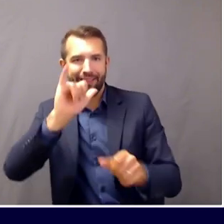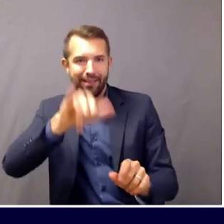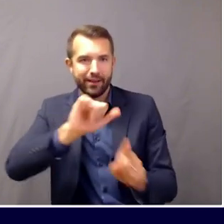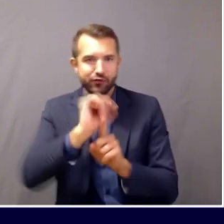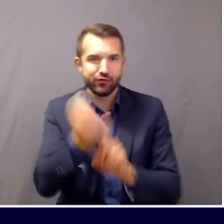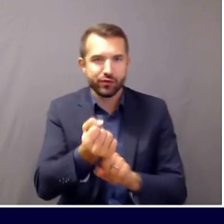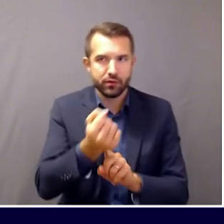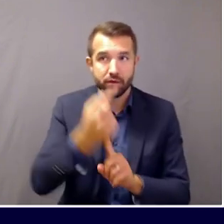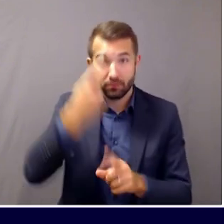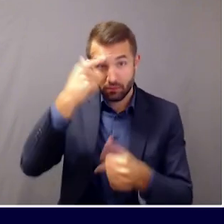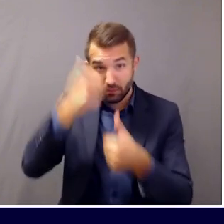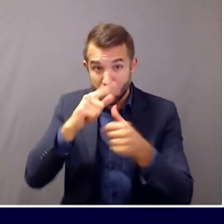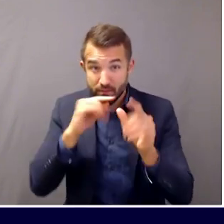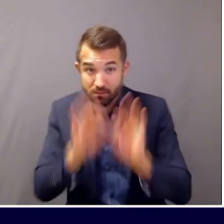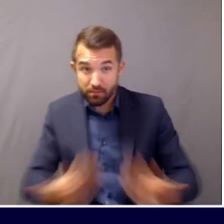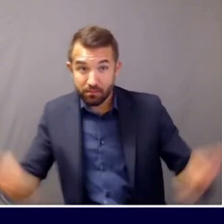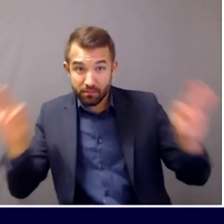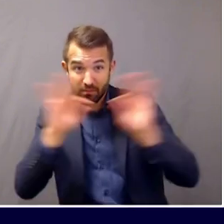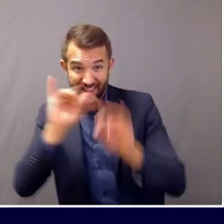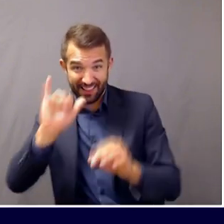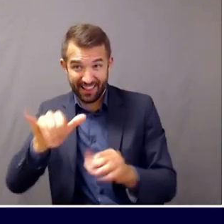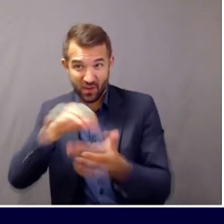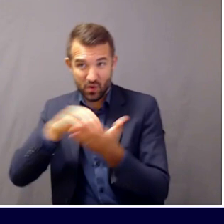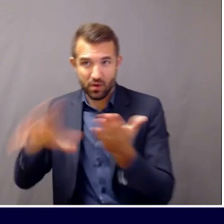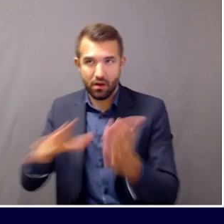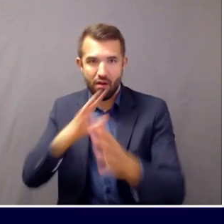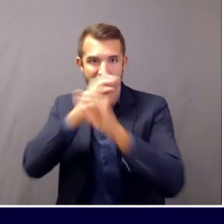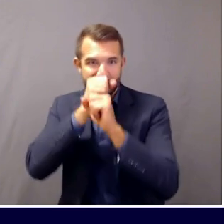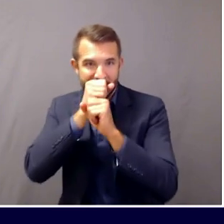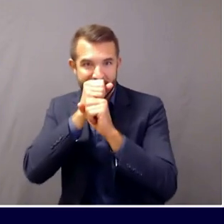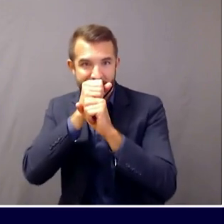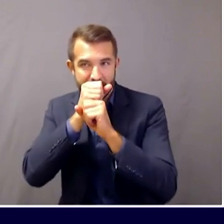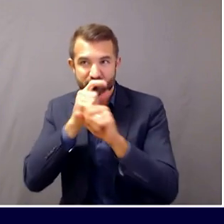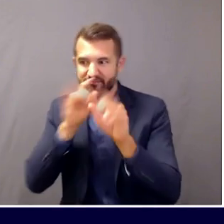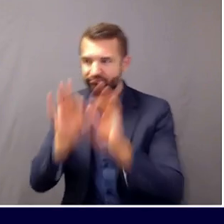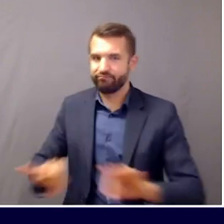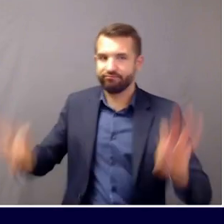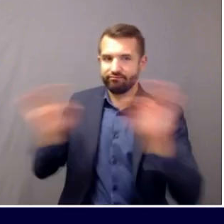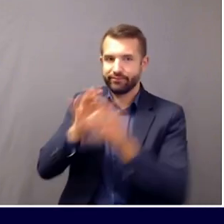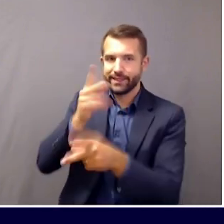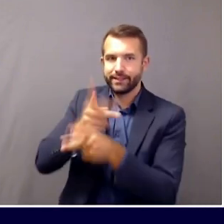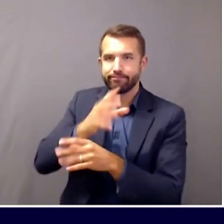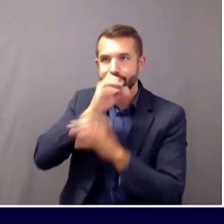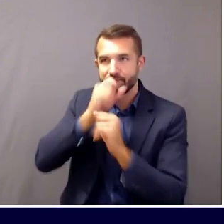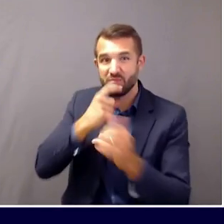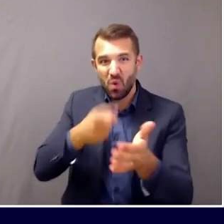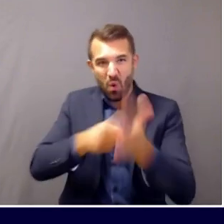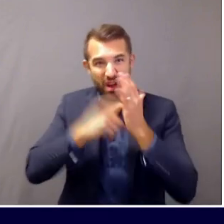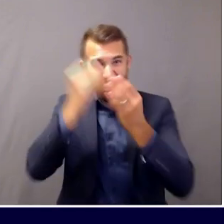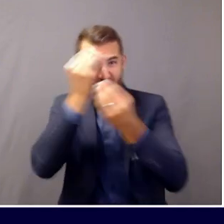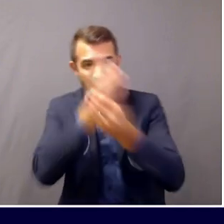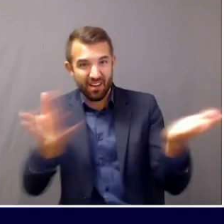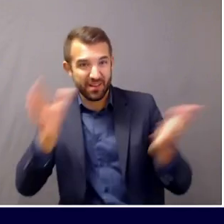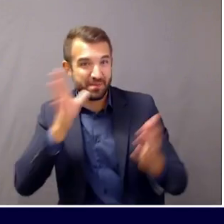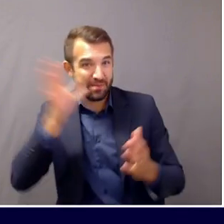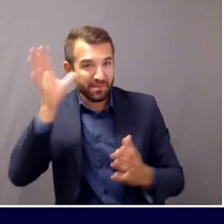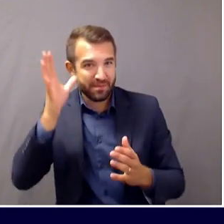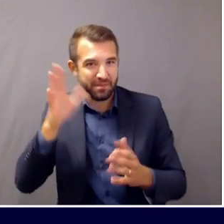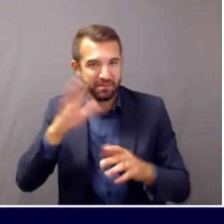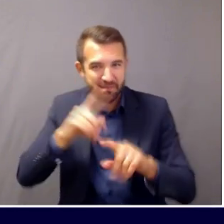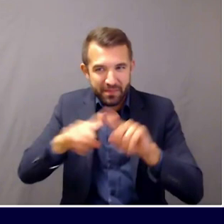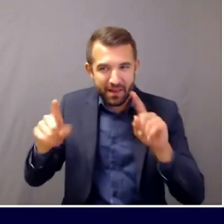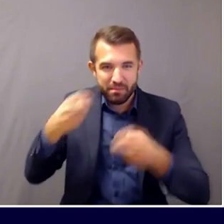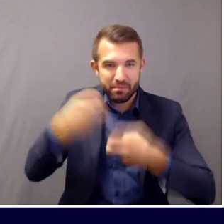have to notify, I would assume, parents. But how do you keep the privacy of that student and still maintain the safety of